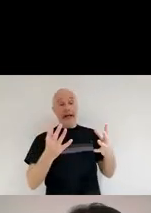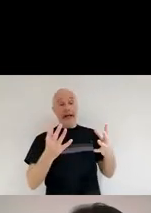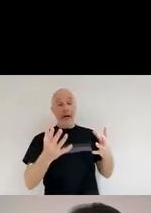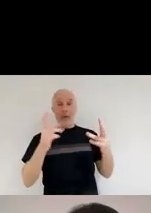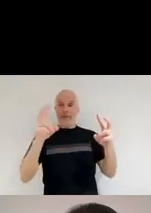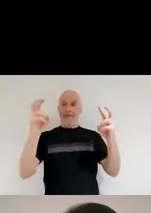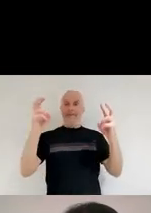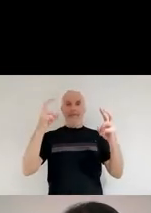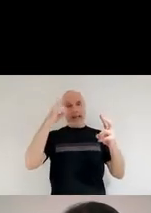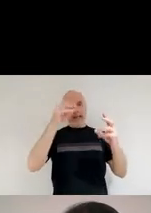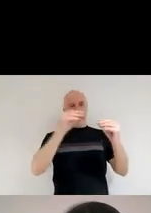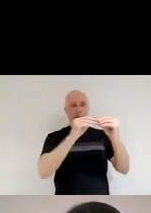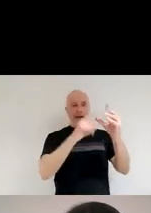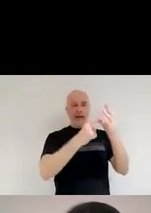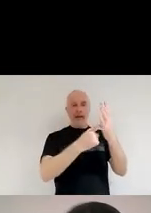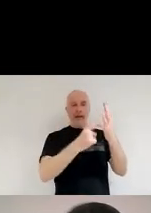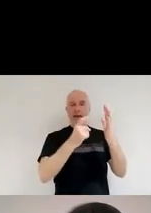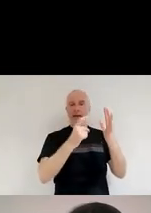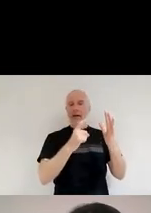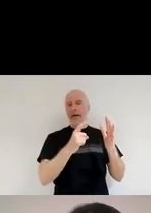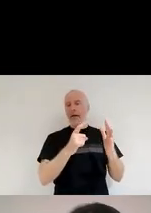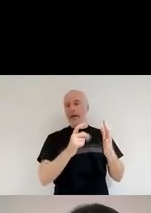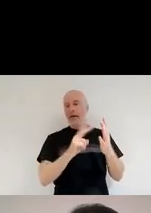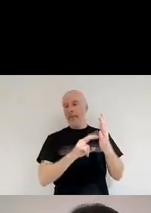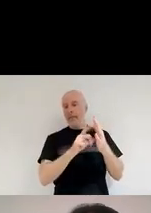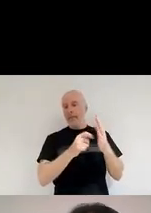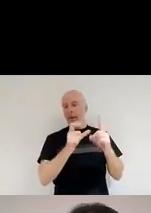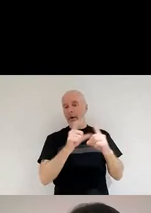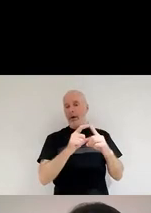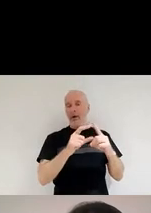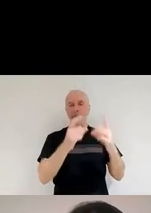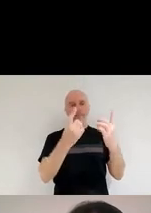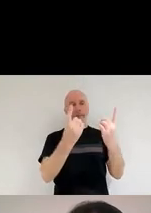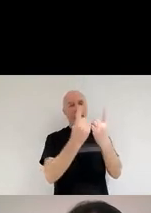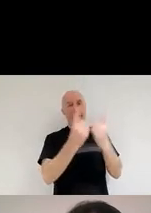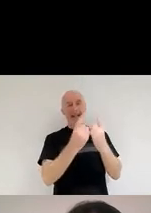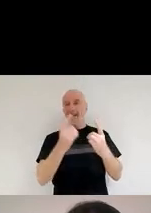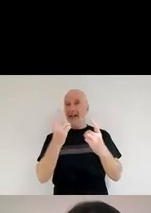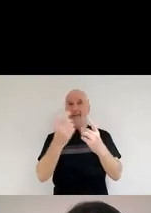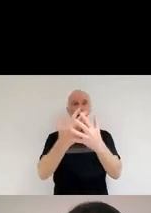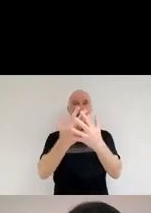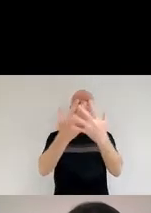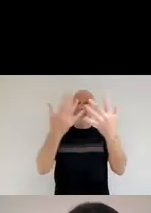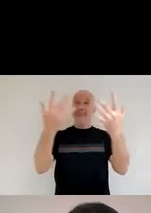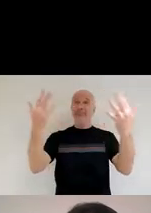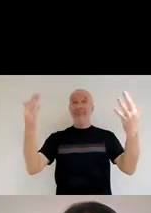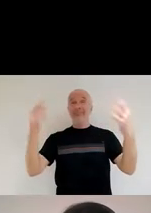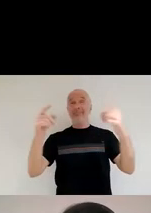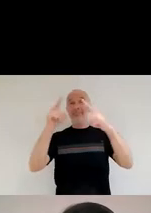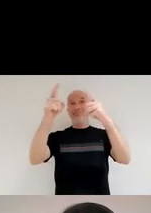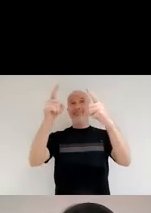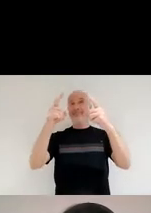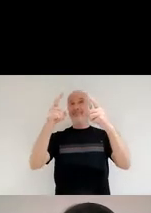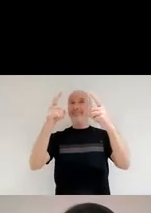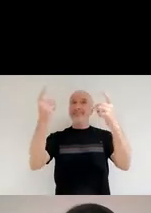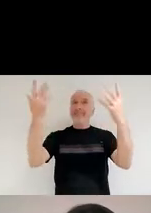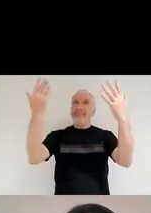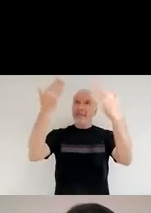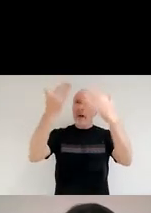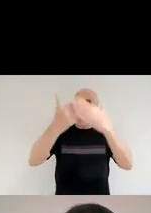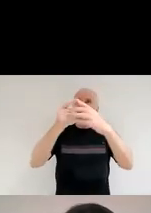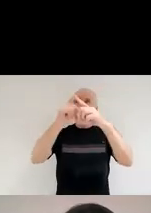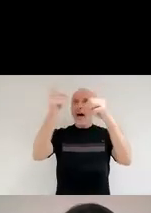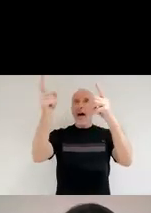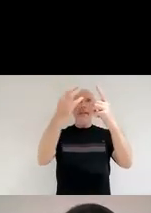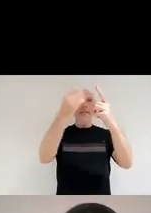are hundreds of them in the night skies of these little clouds. Now, ironically, the